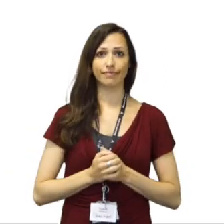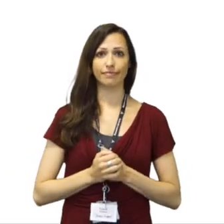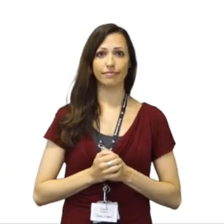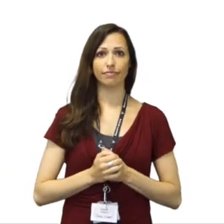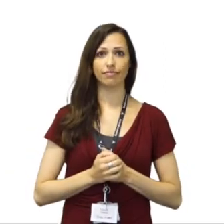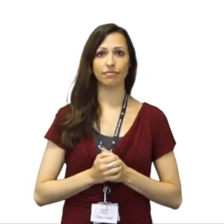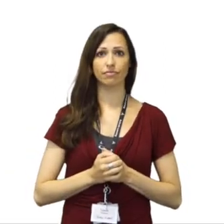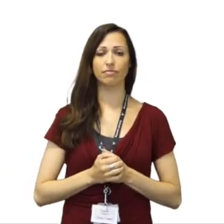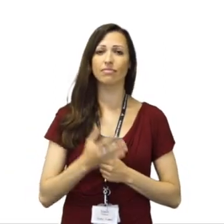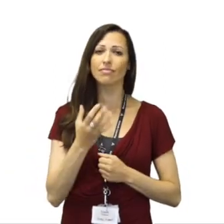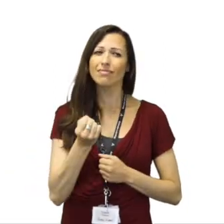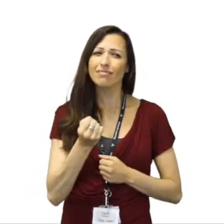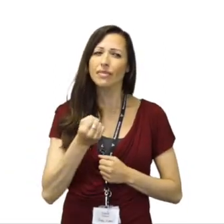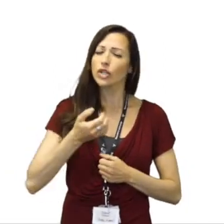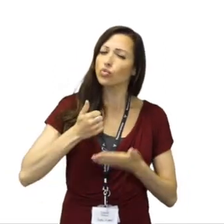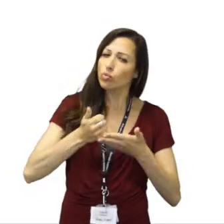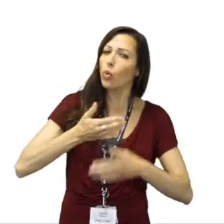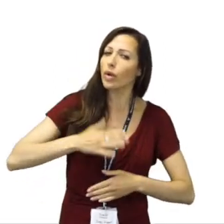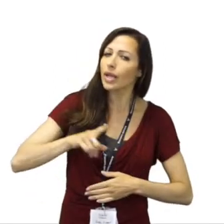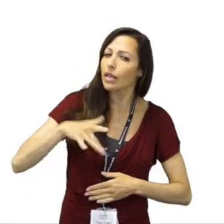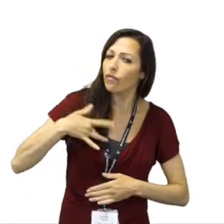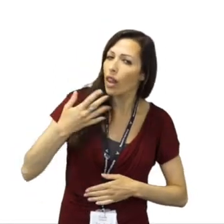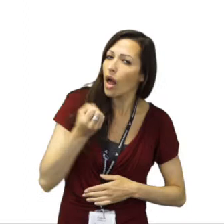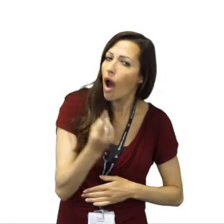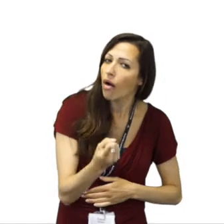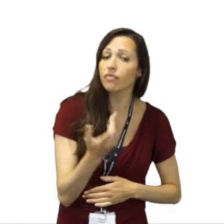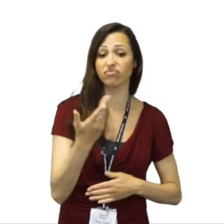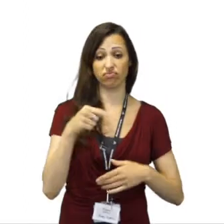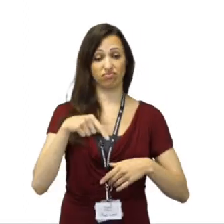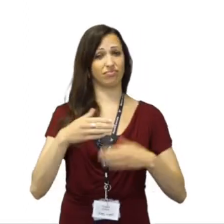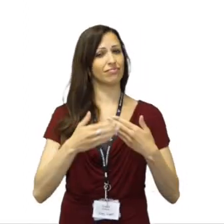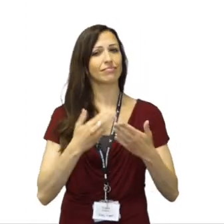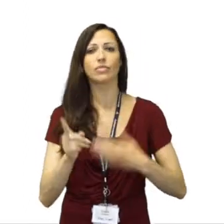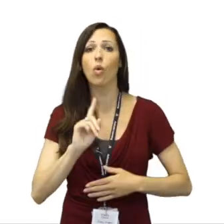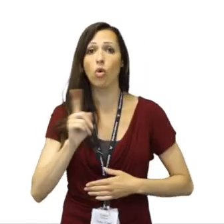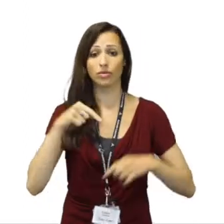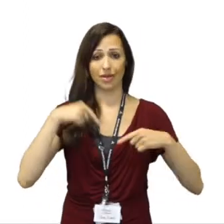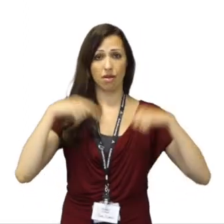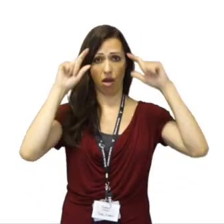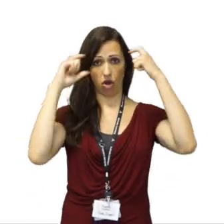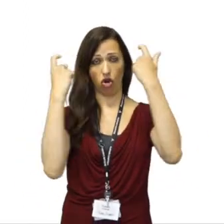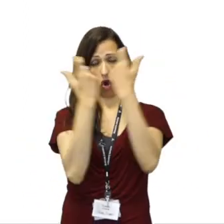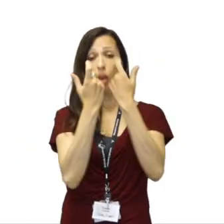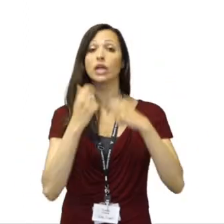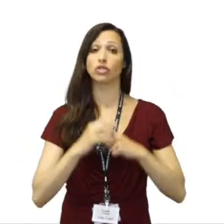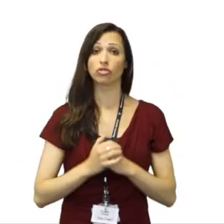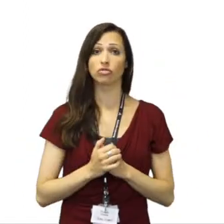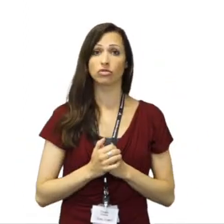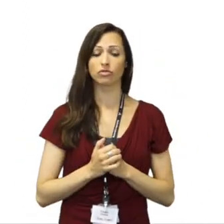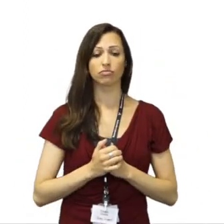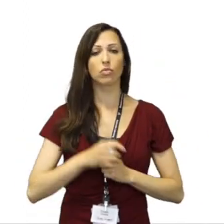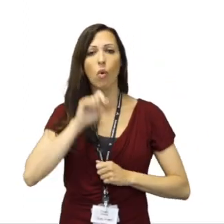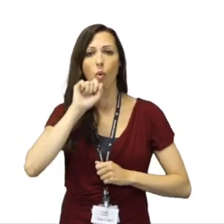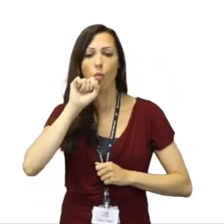Whatever your support needs are, here at the City of Oxford College, we will endeavour to make your learning experience